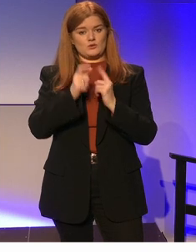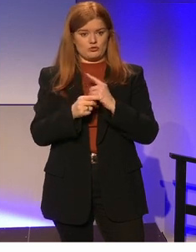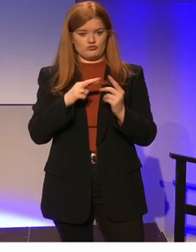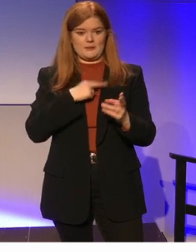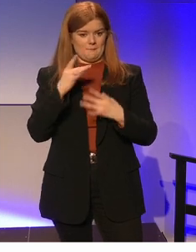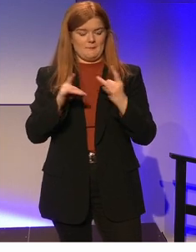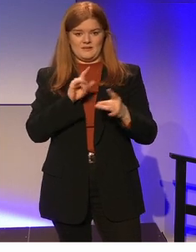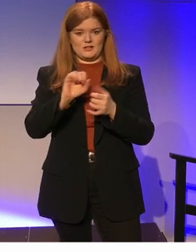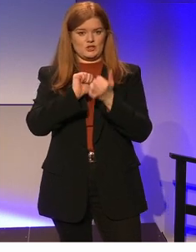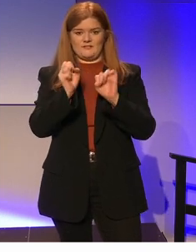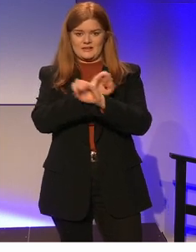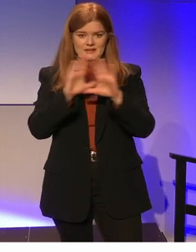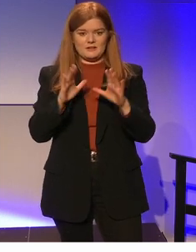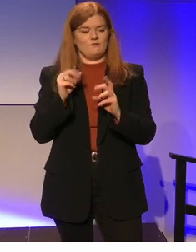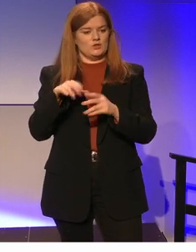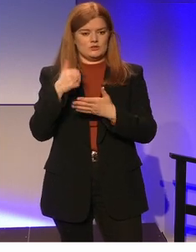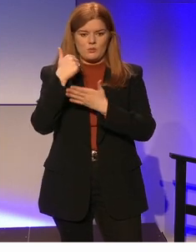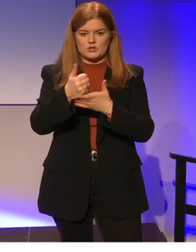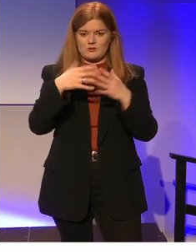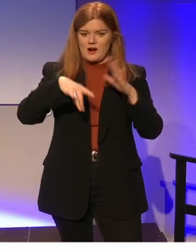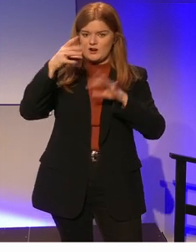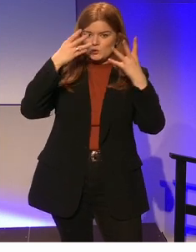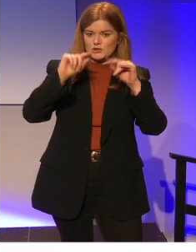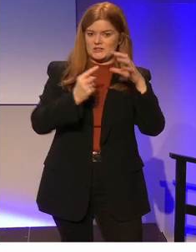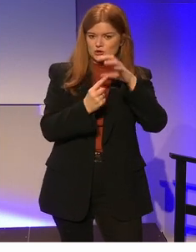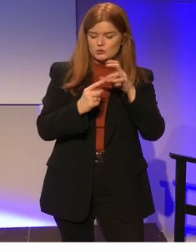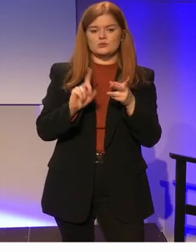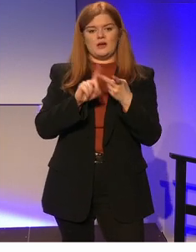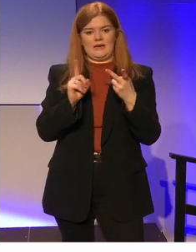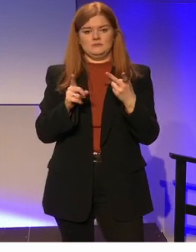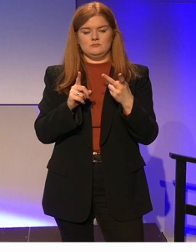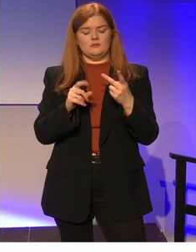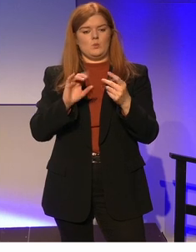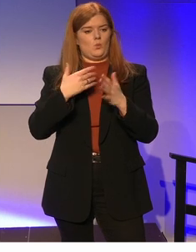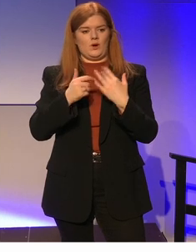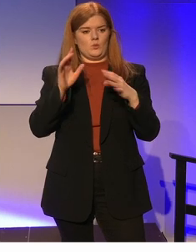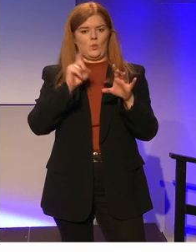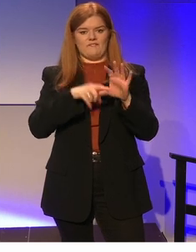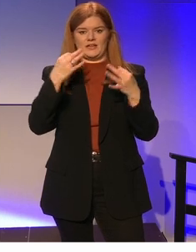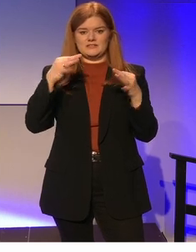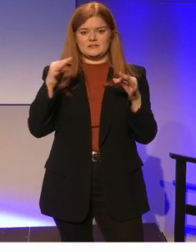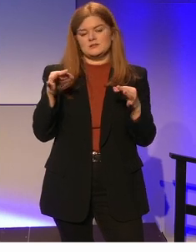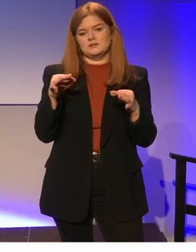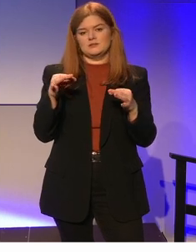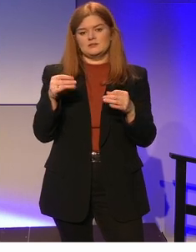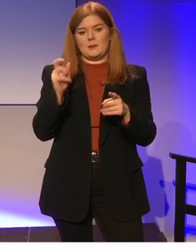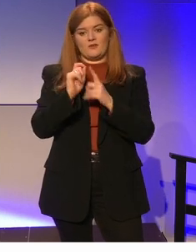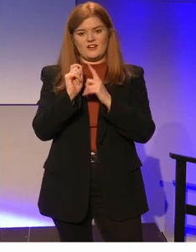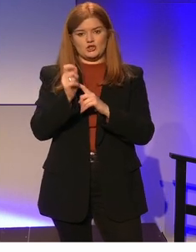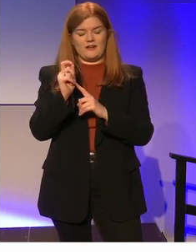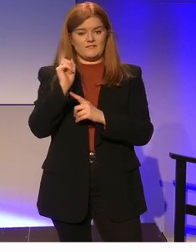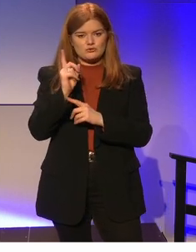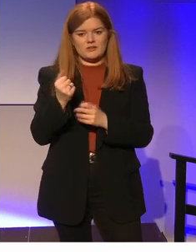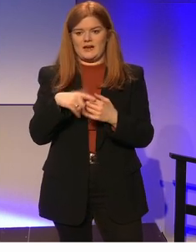made that change in terms of supporting higher education institutes and also the qualifications and the professional